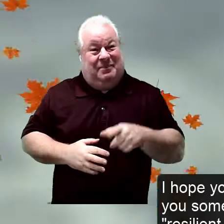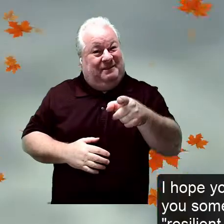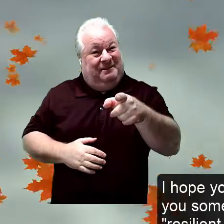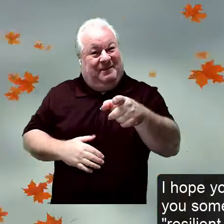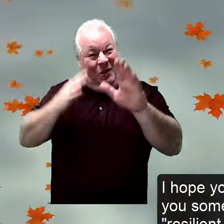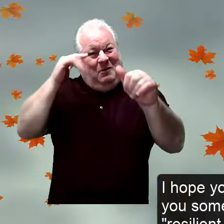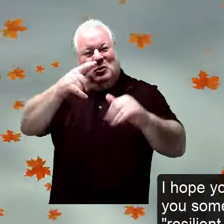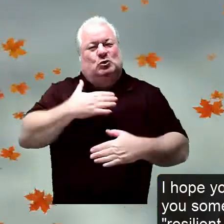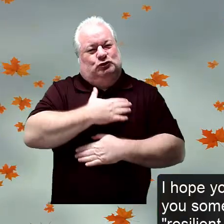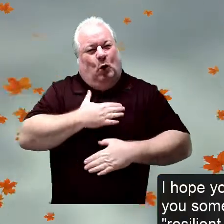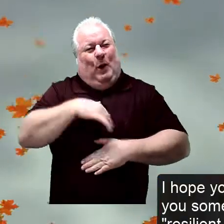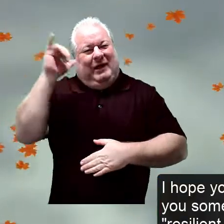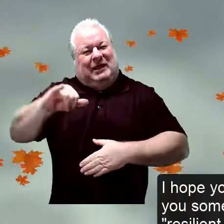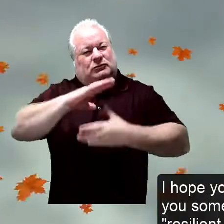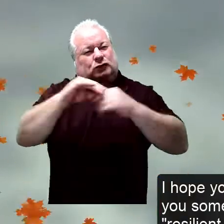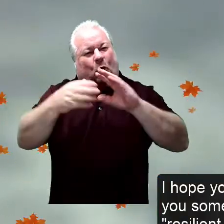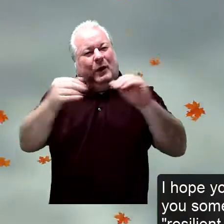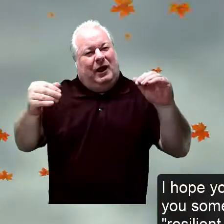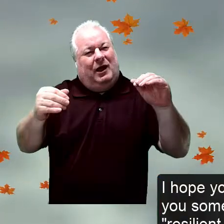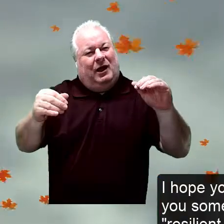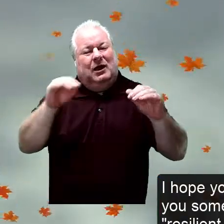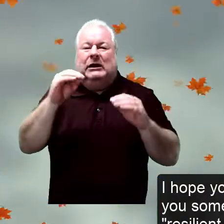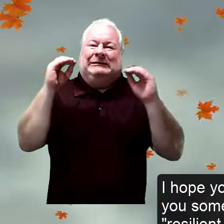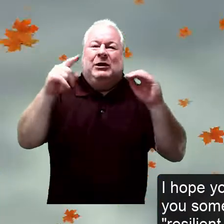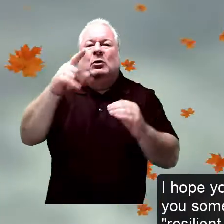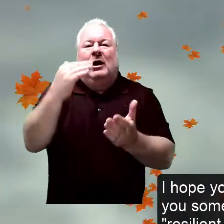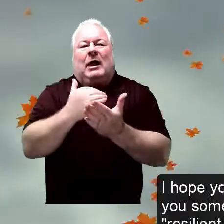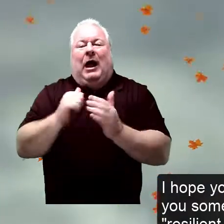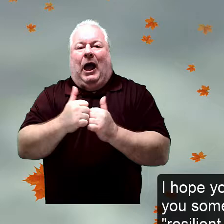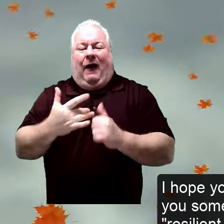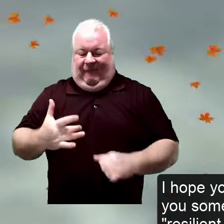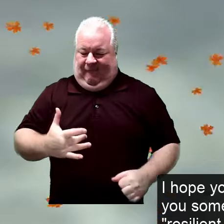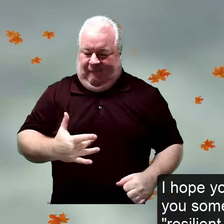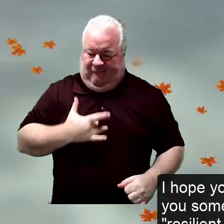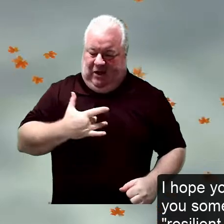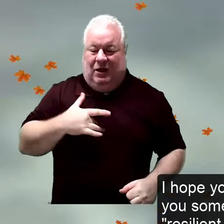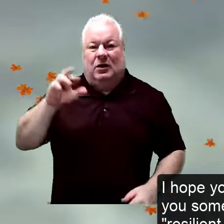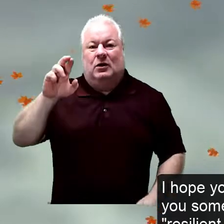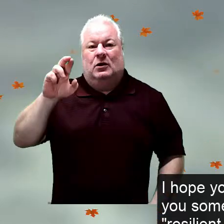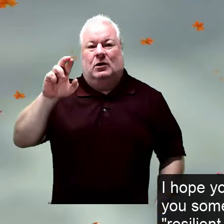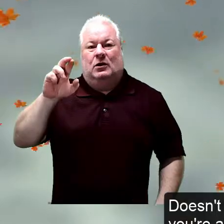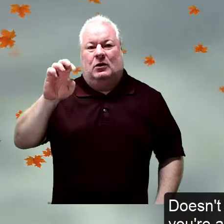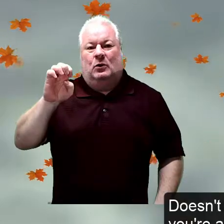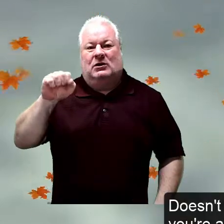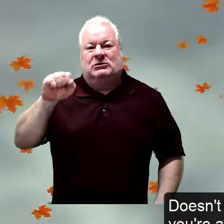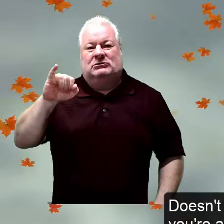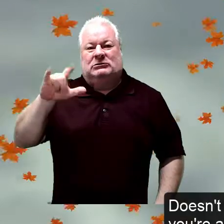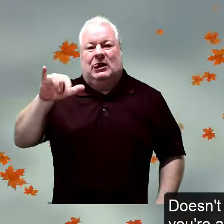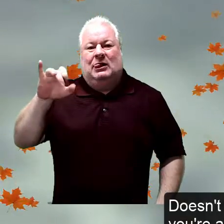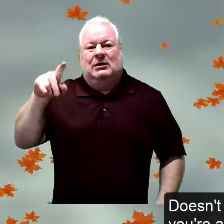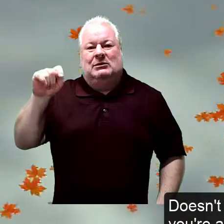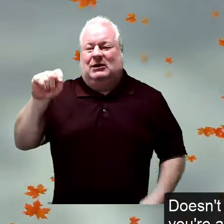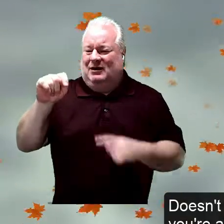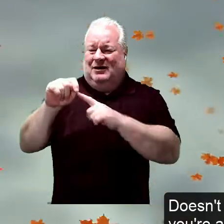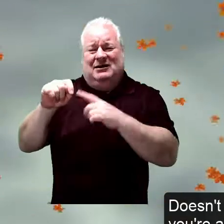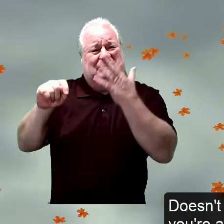I hope you enjoyed that. And I hope it taught you something about what it means to feel resilient. Doesn't mean you